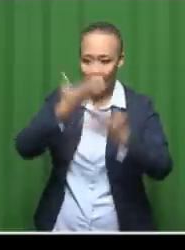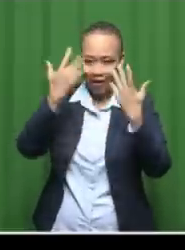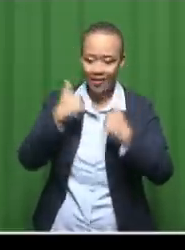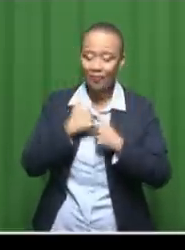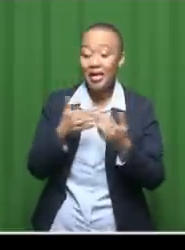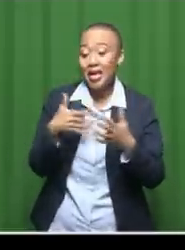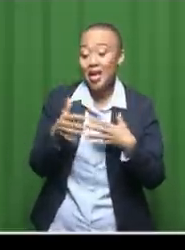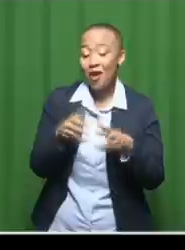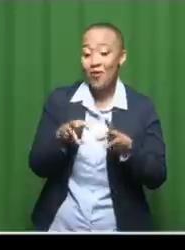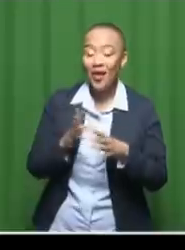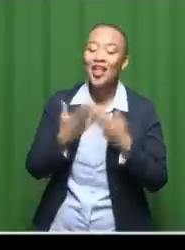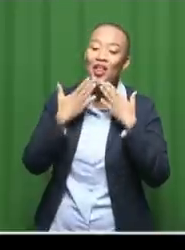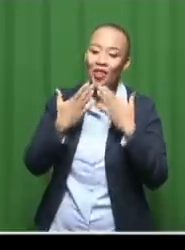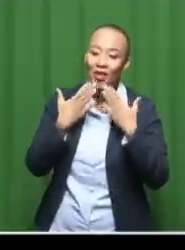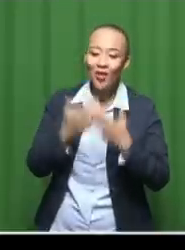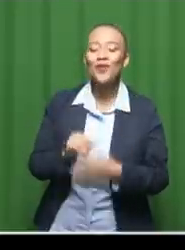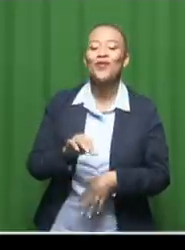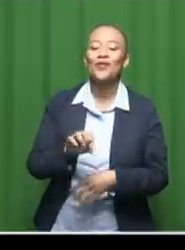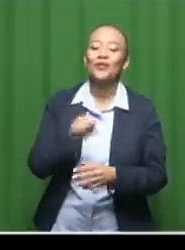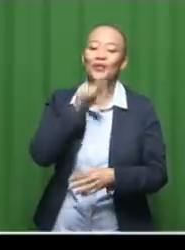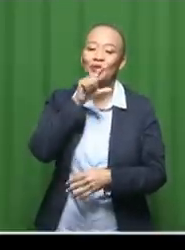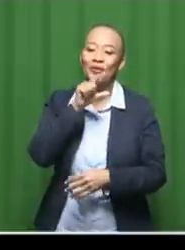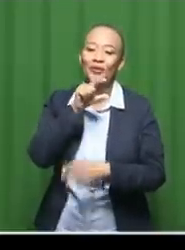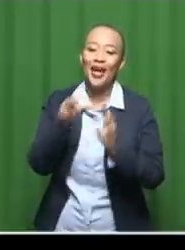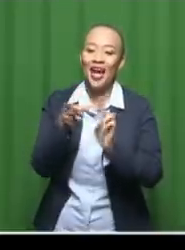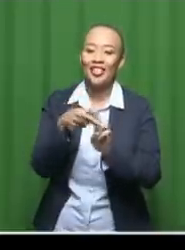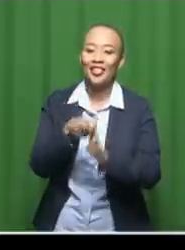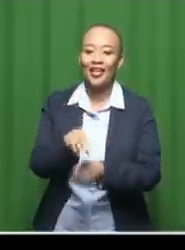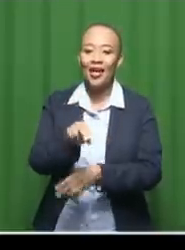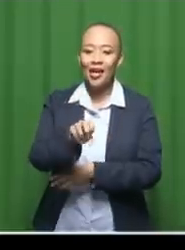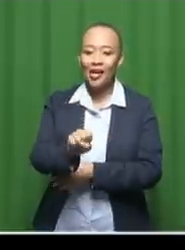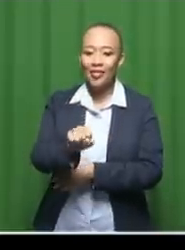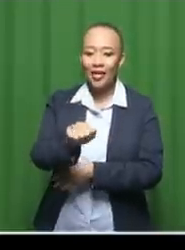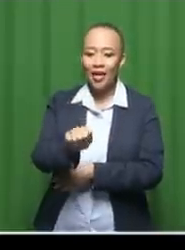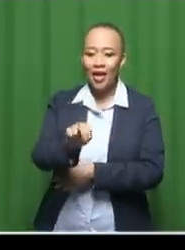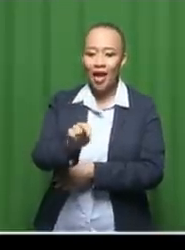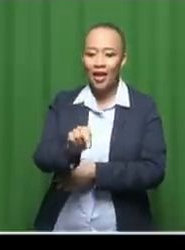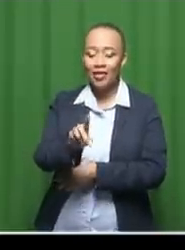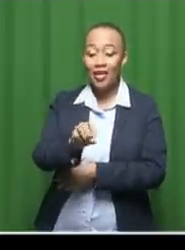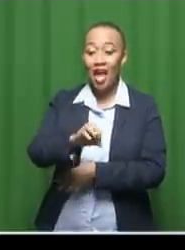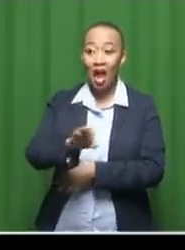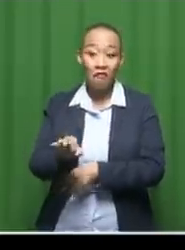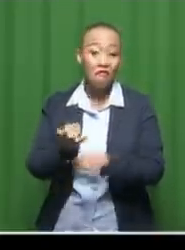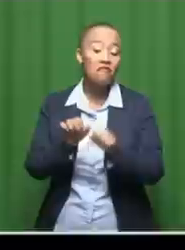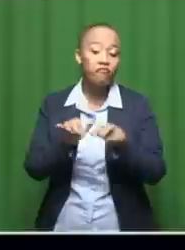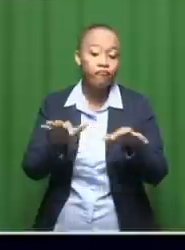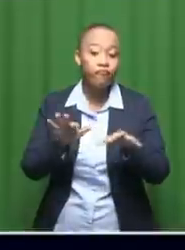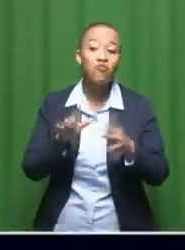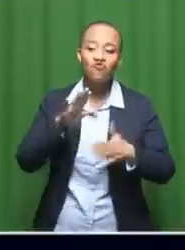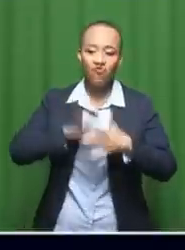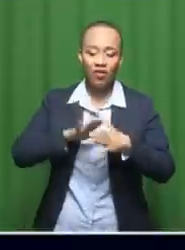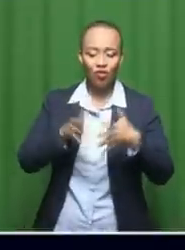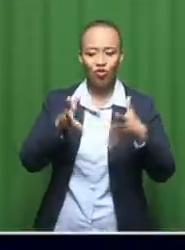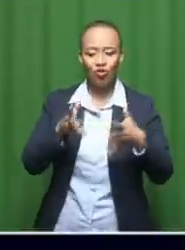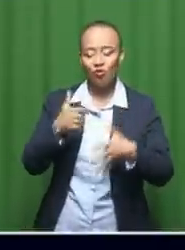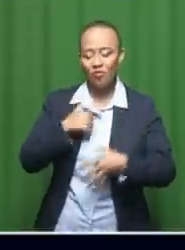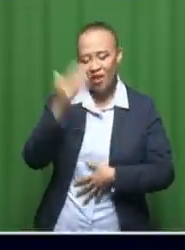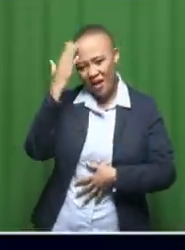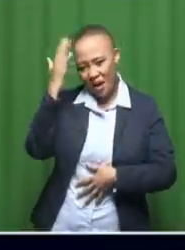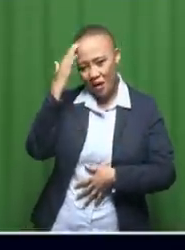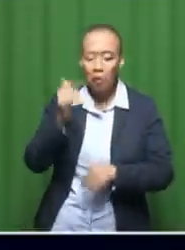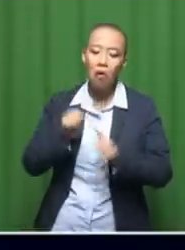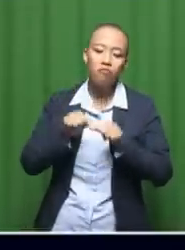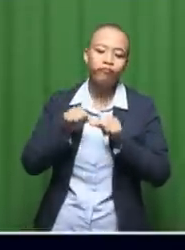to hashtag S-A-N-D-F trending, I became aware of the fact that it was still on. So the S-A-N-D-F,